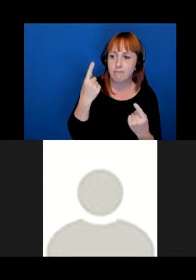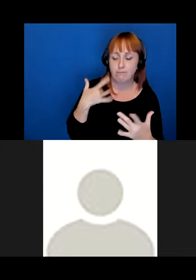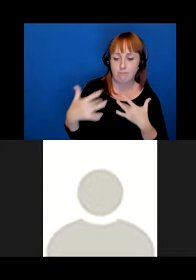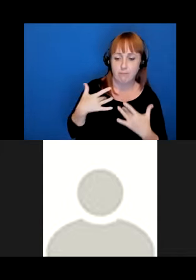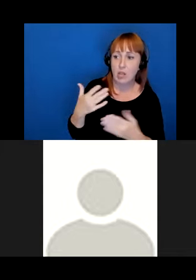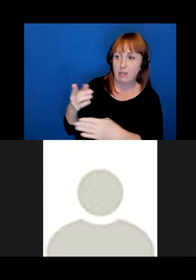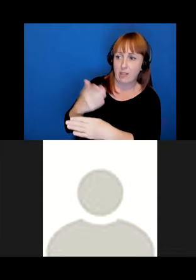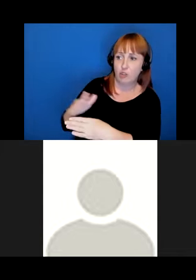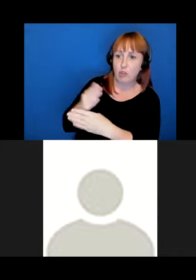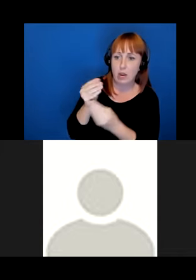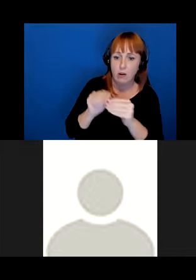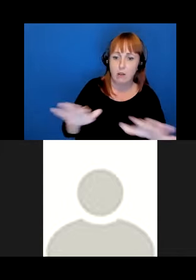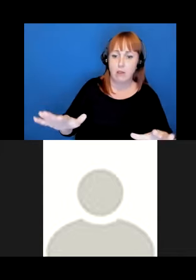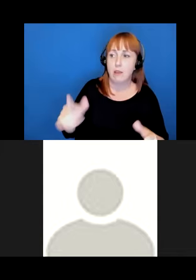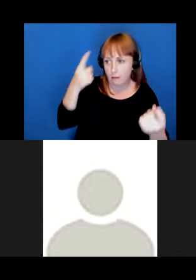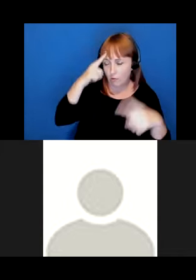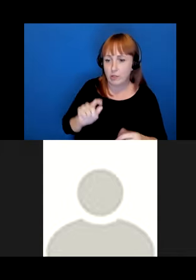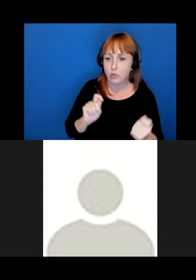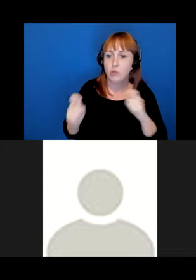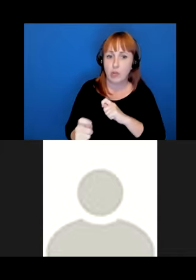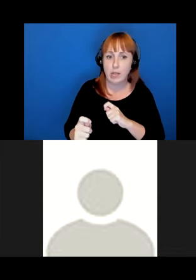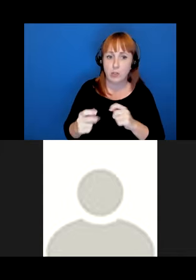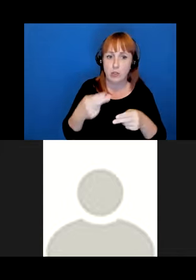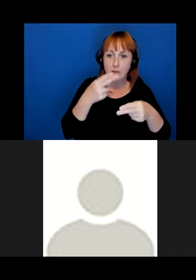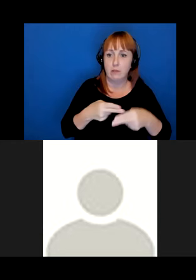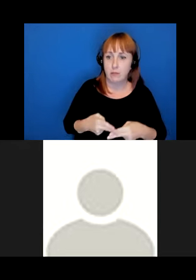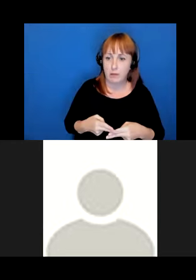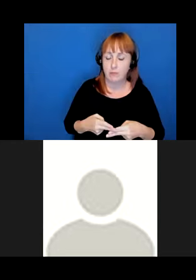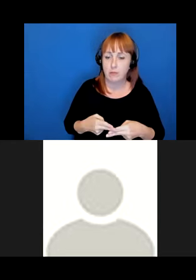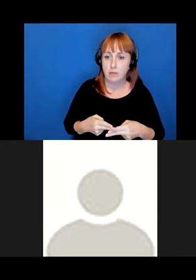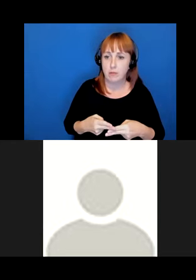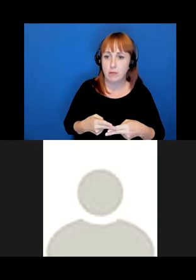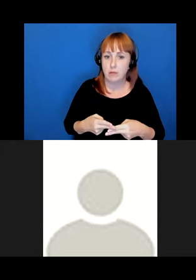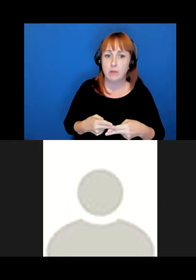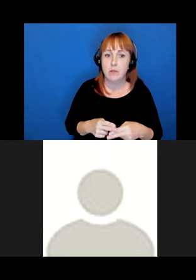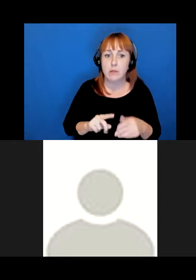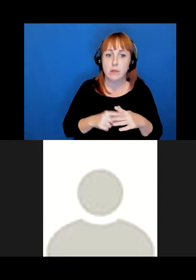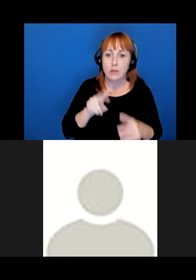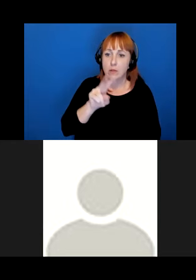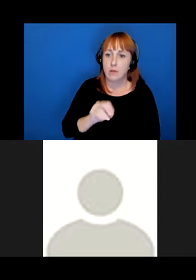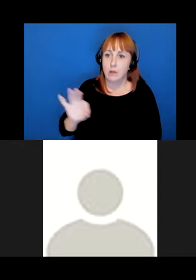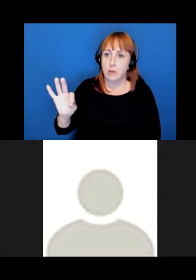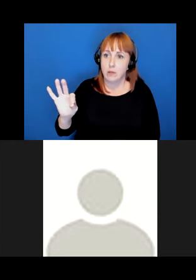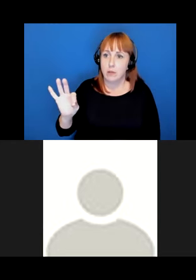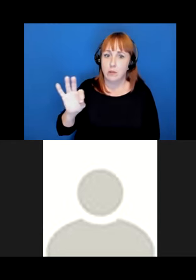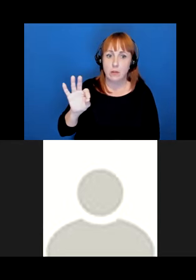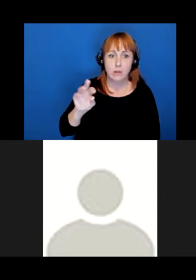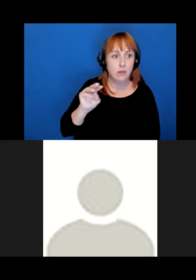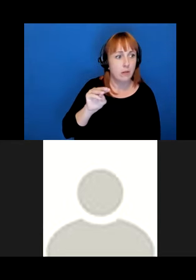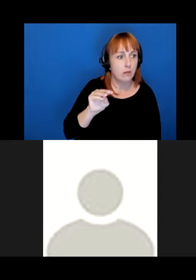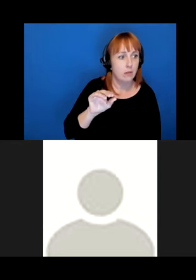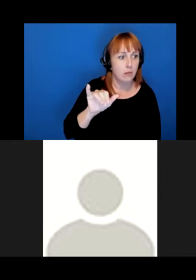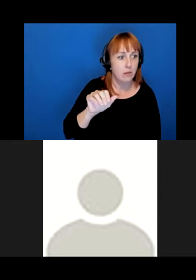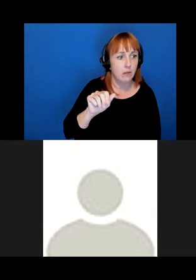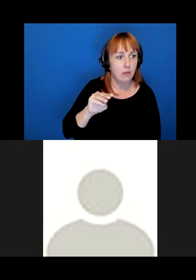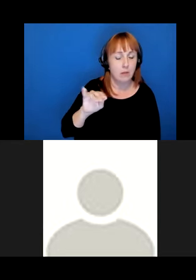and agreed to change the categorization. So as of 2009. Nyamiyata Wenge here